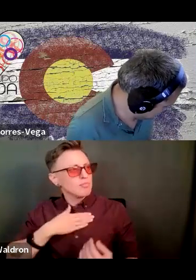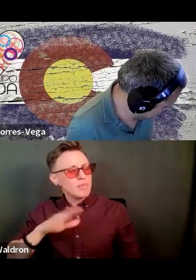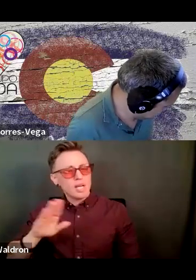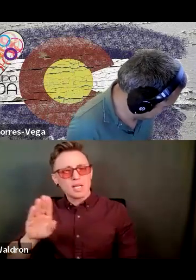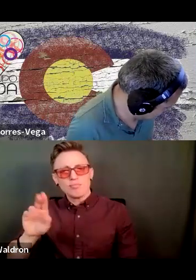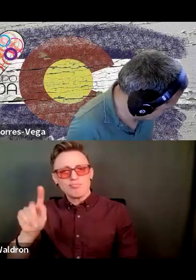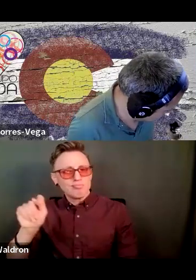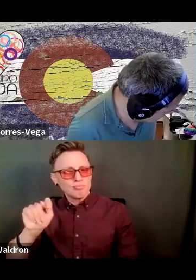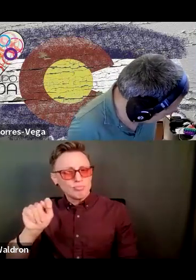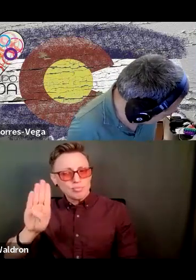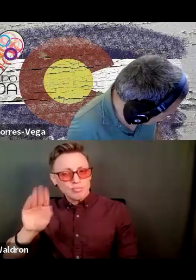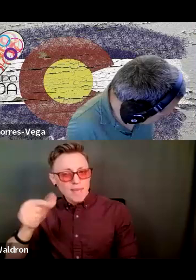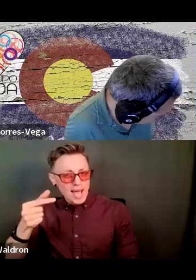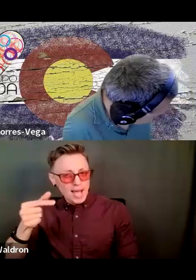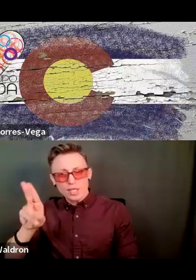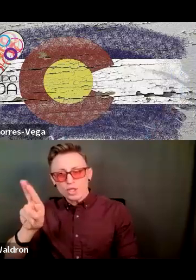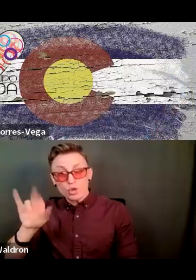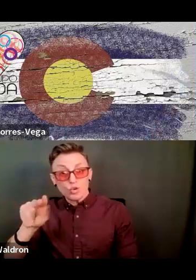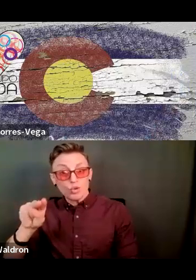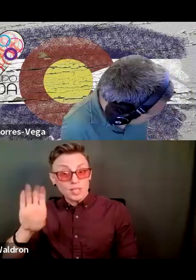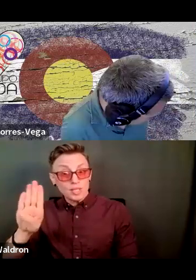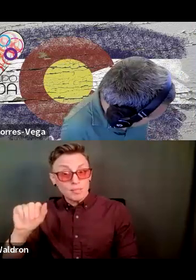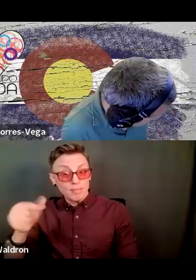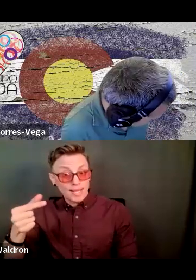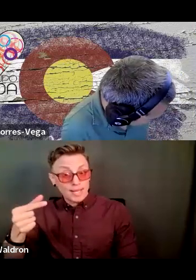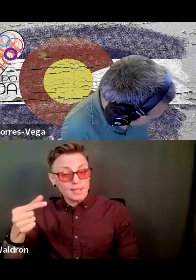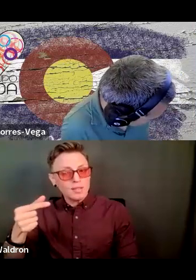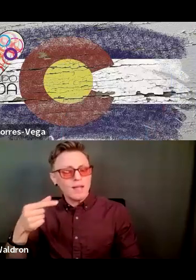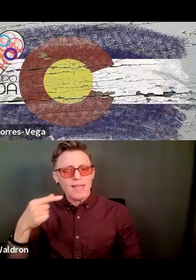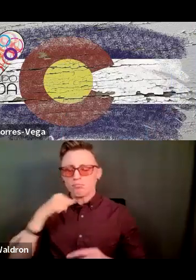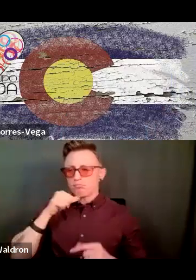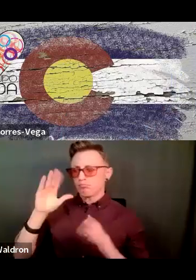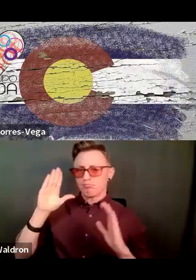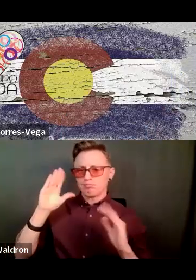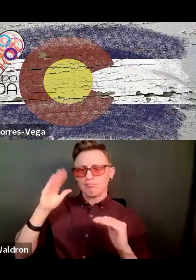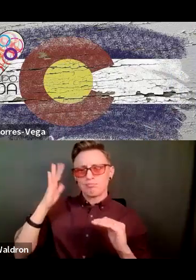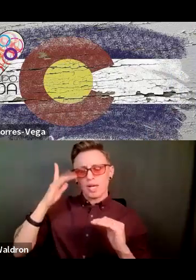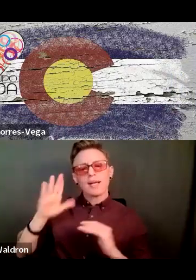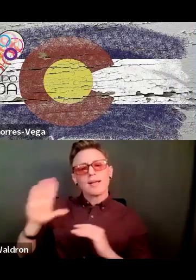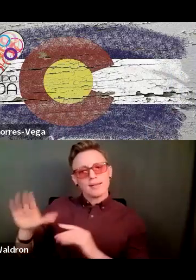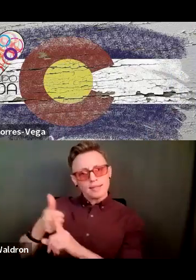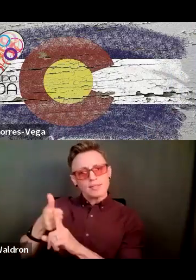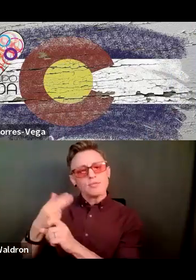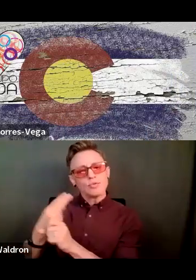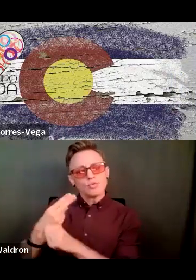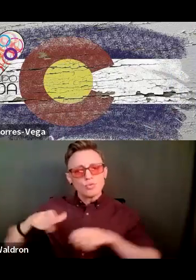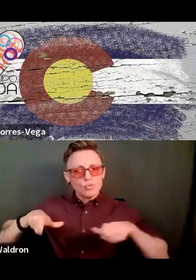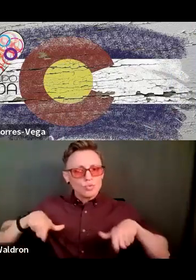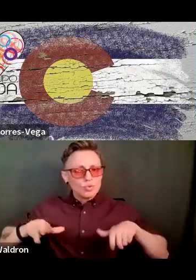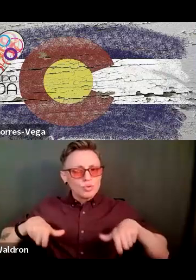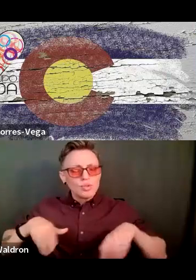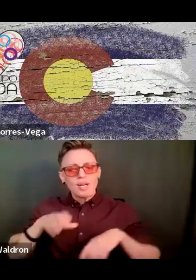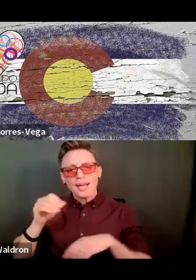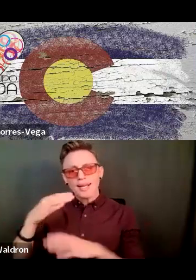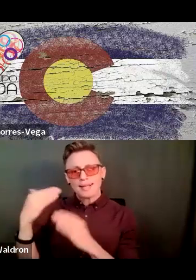course, it was totally unexpected. The student was used a wheelchair, had very limited use of their